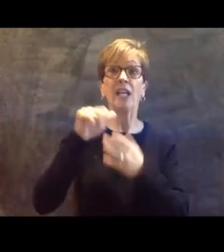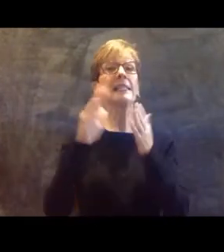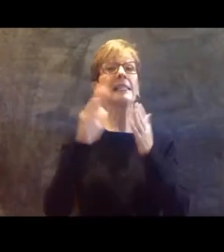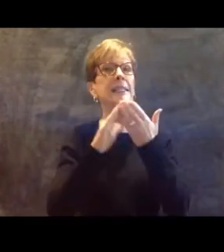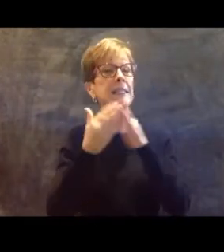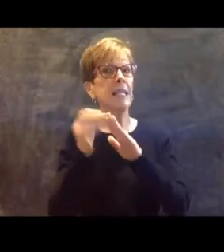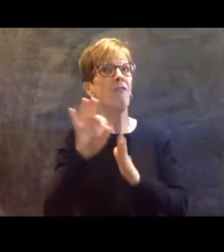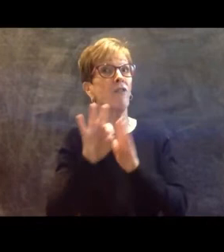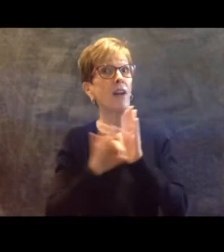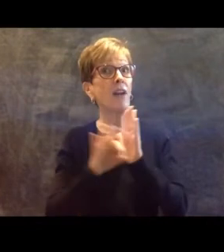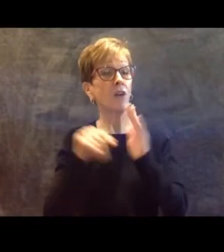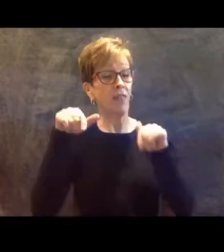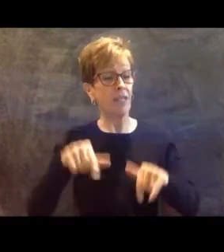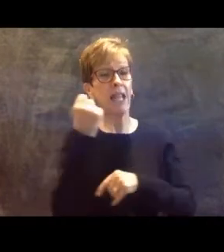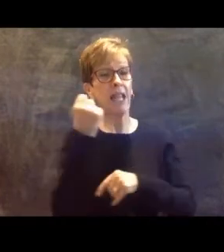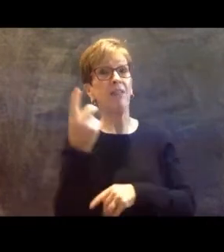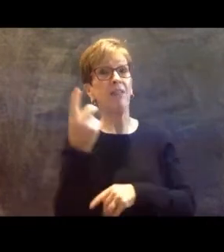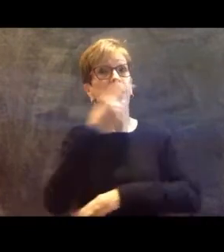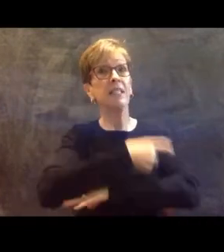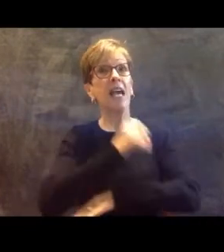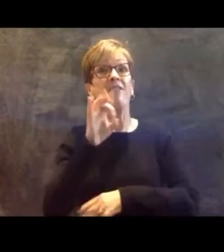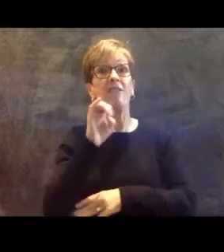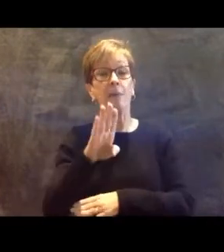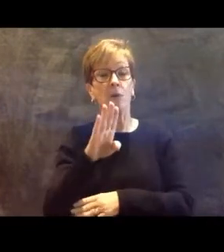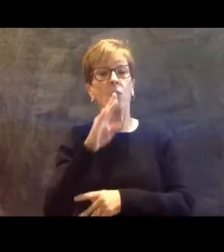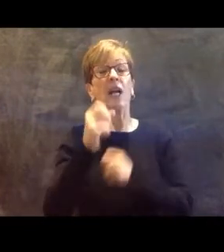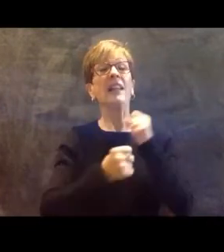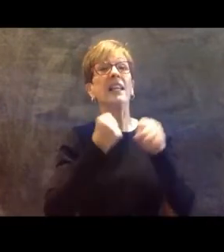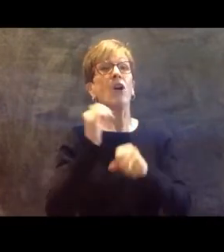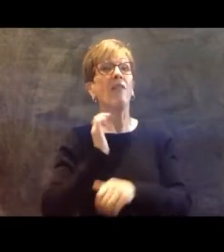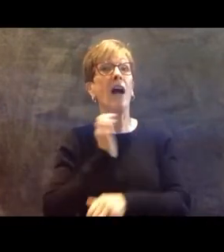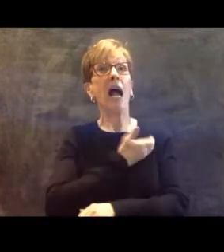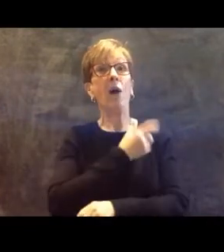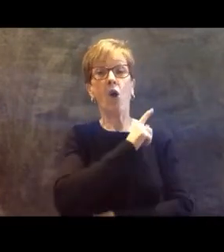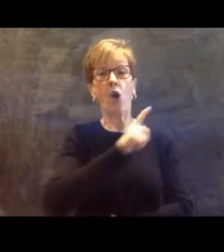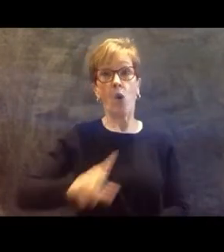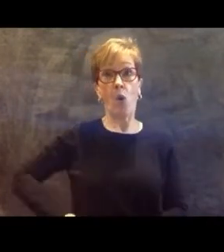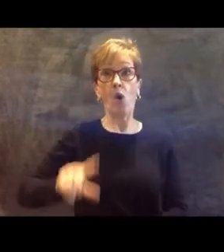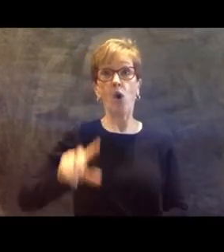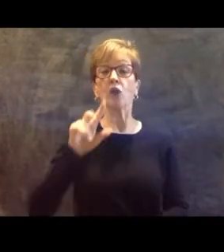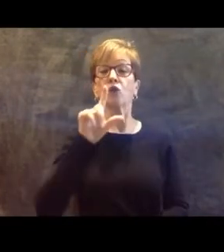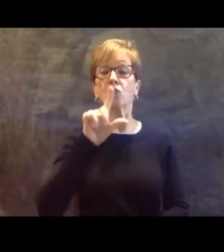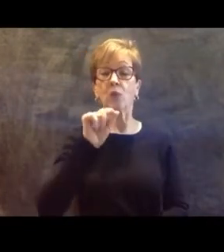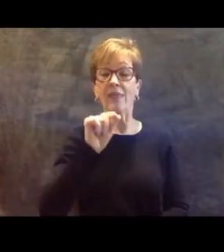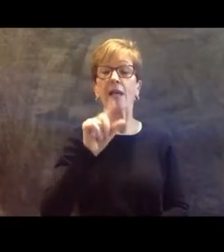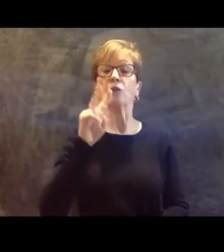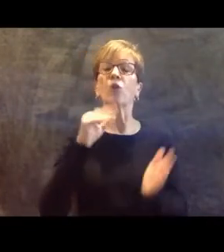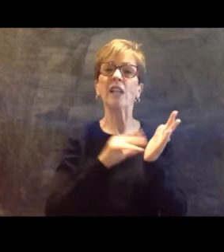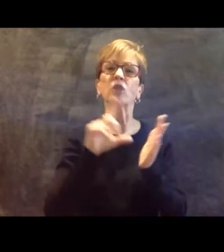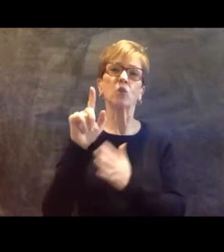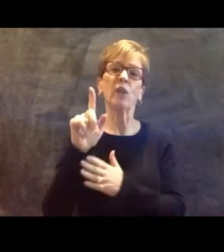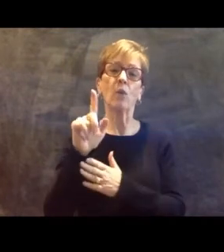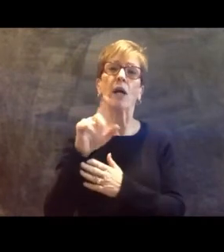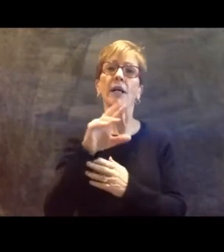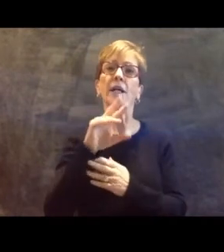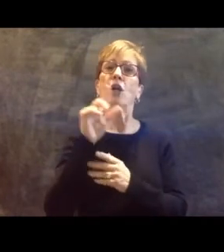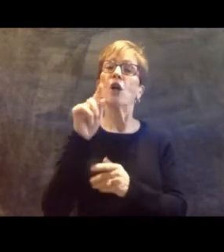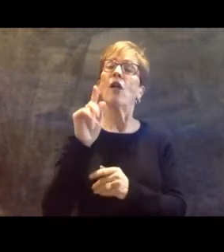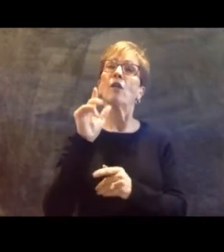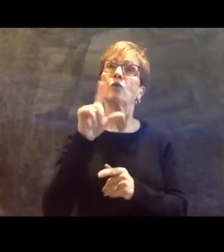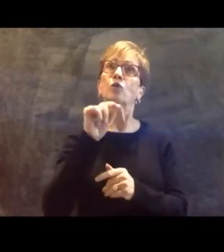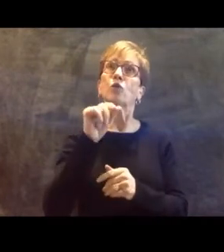of February in the year of our Lord, 2021 in the 229th year of the Commonwealth